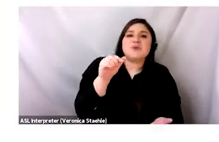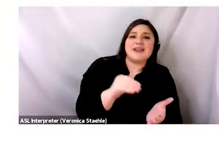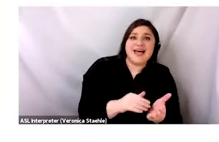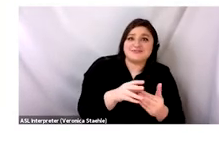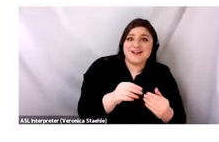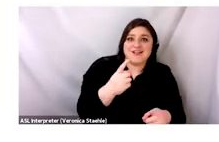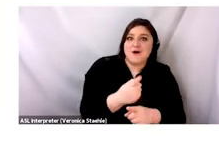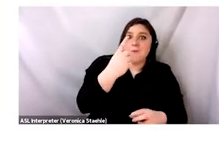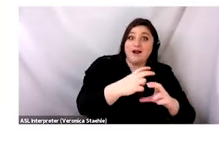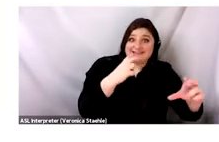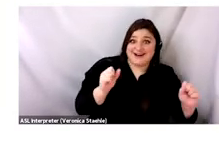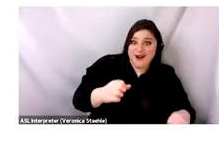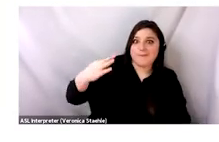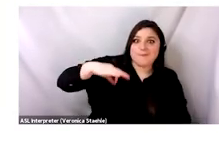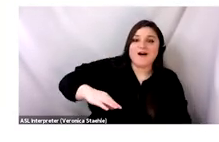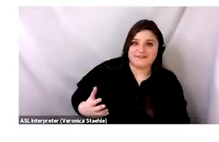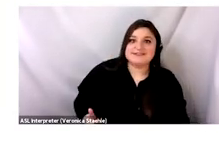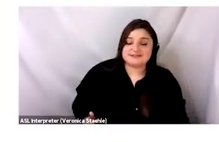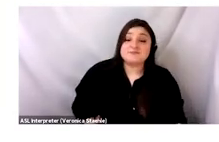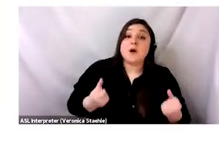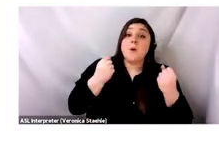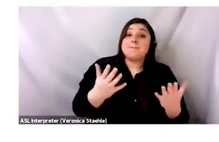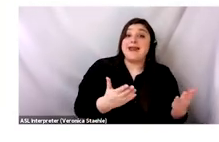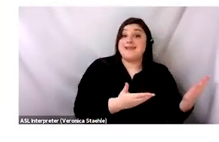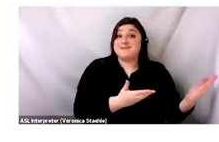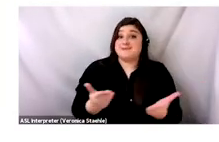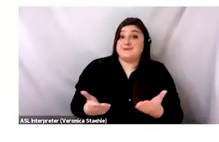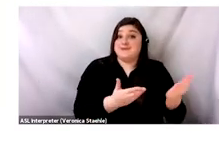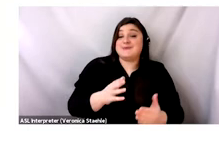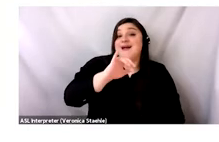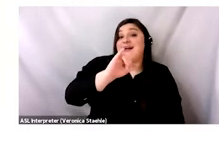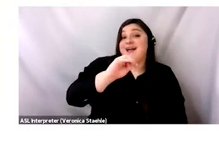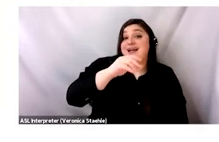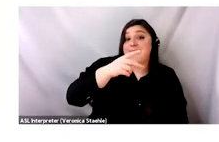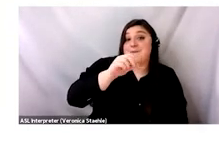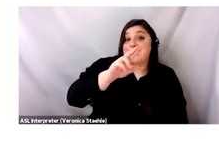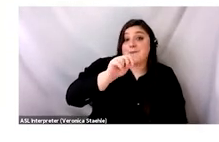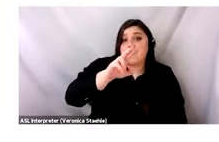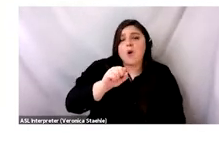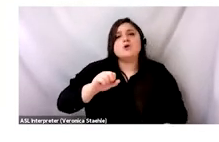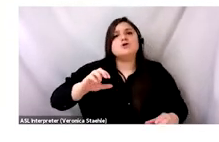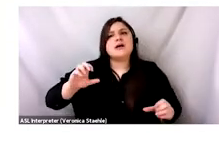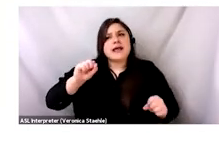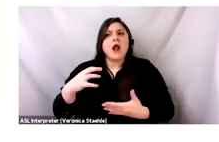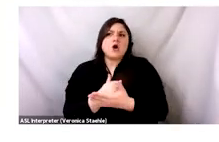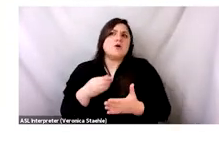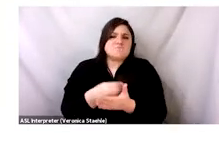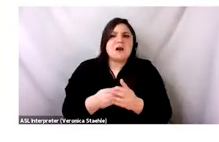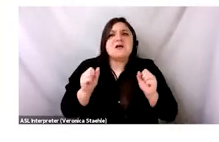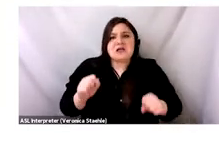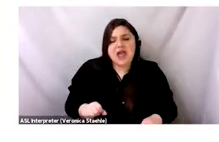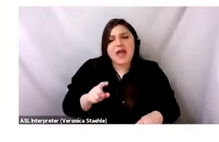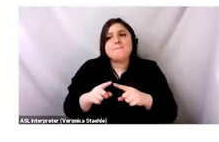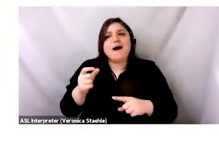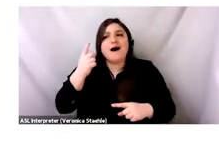,000 USD in revenue off of one container. So for the most part, importers are doing well financially, but